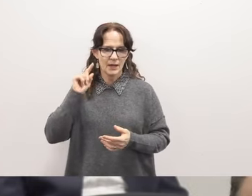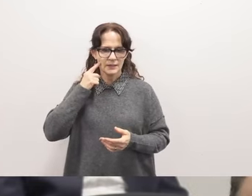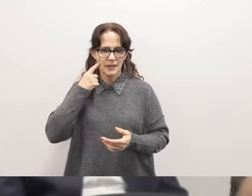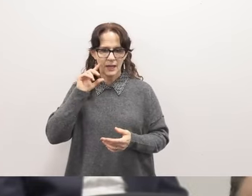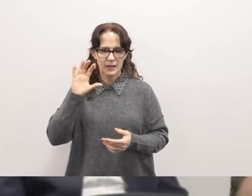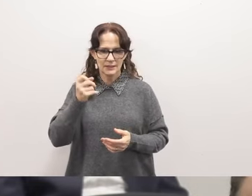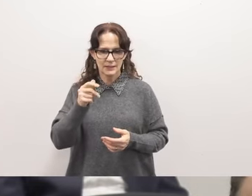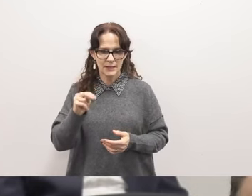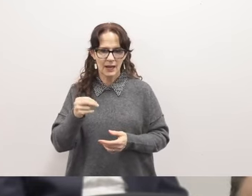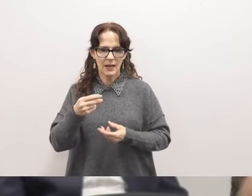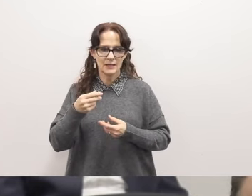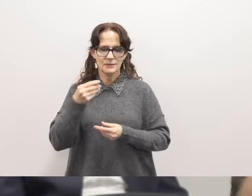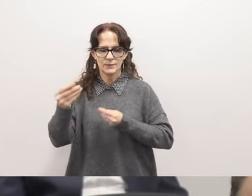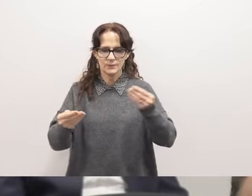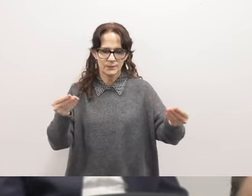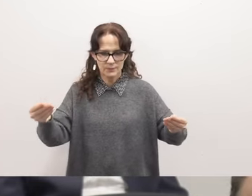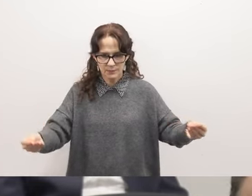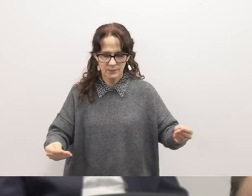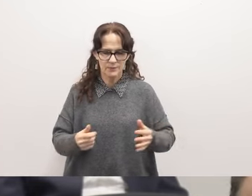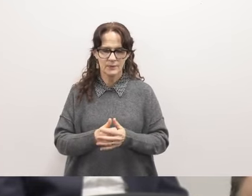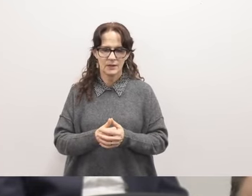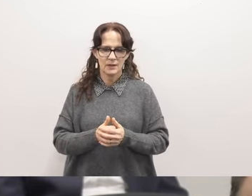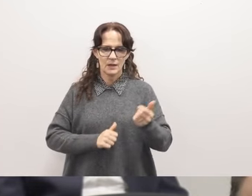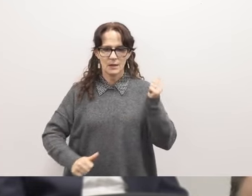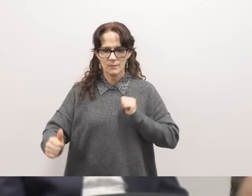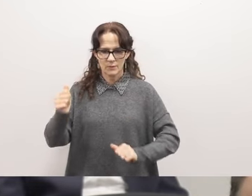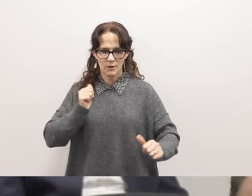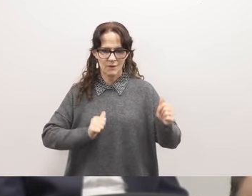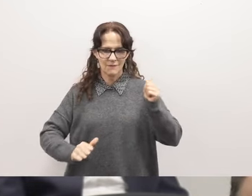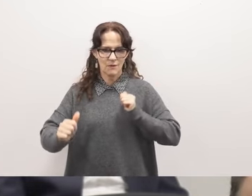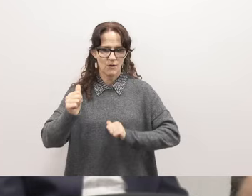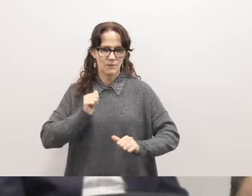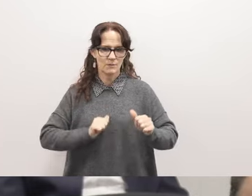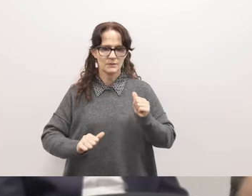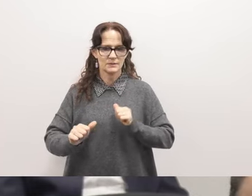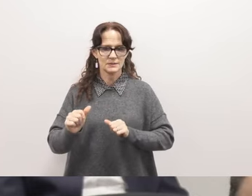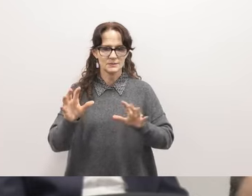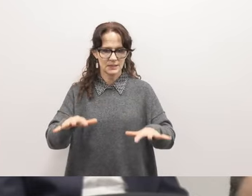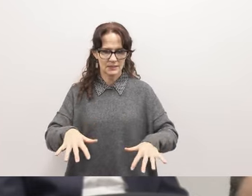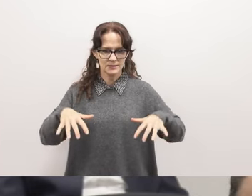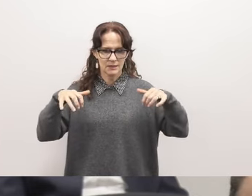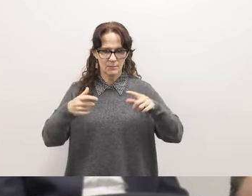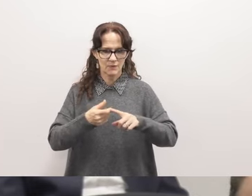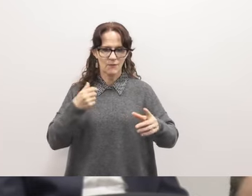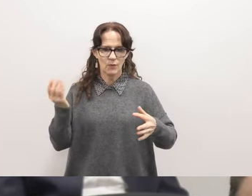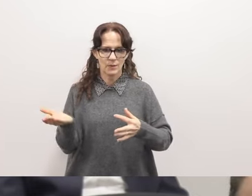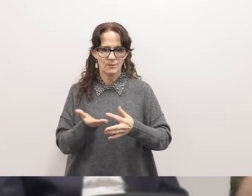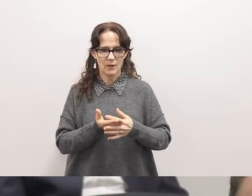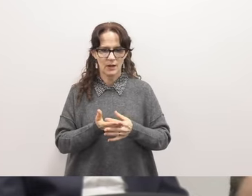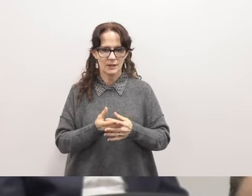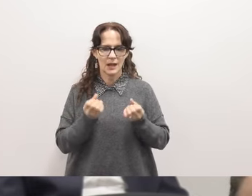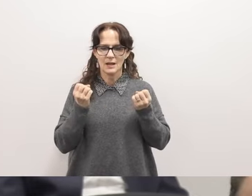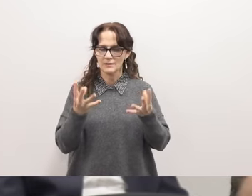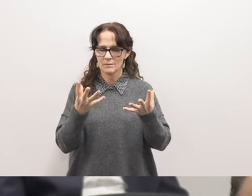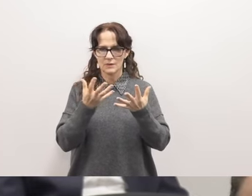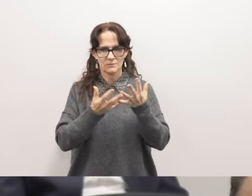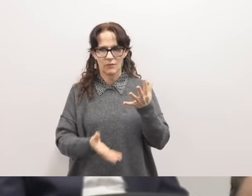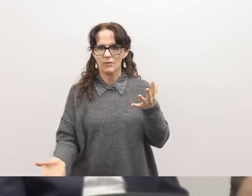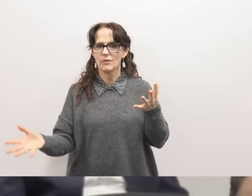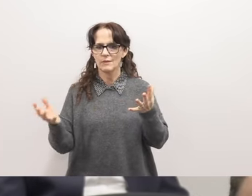grams preparations for our perform performing arts assembly right before winter break and much more